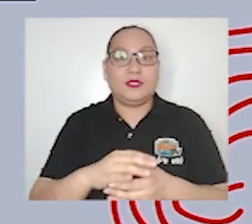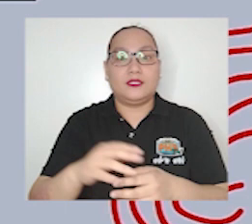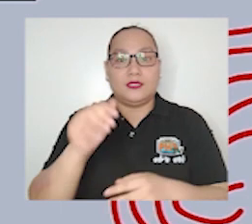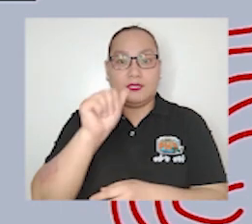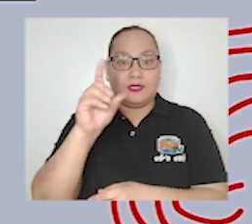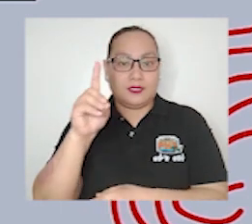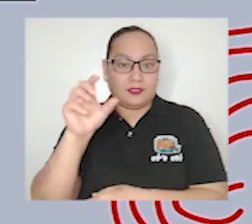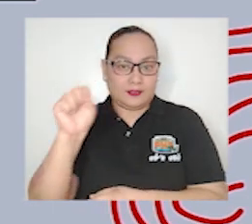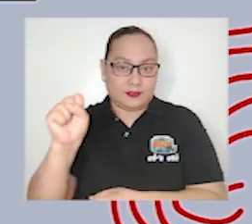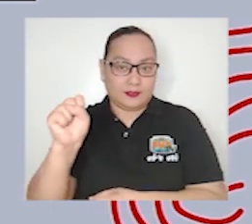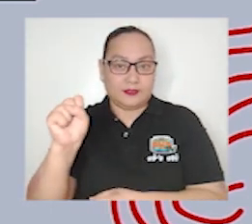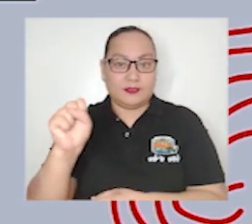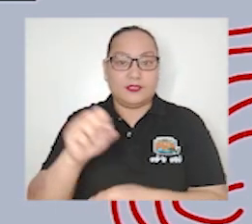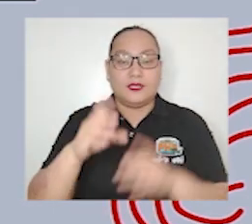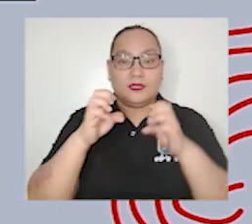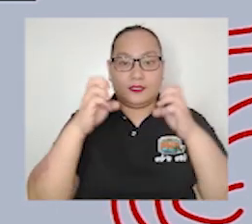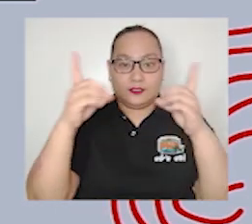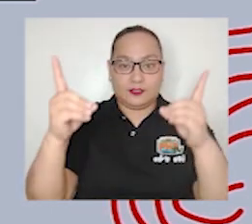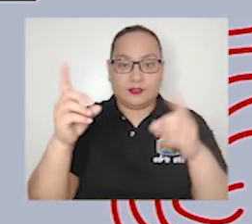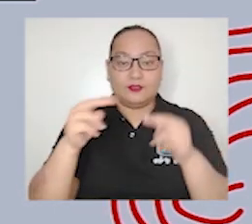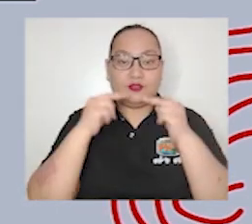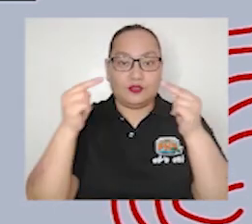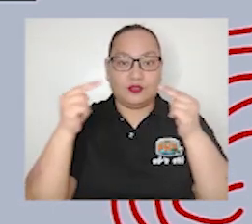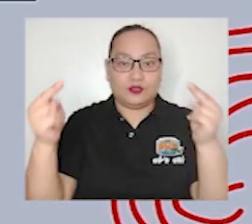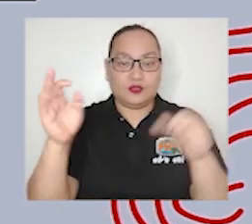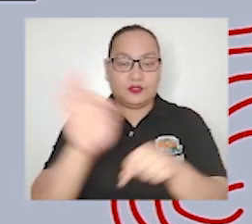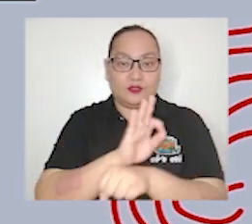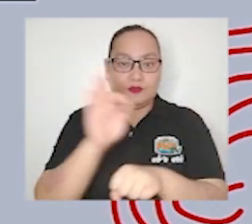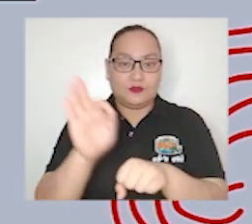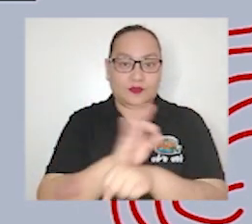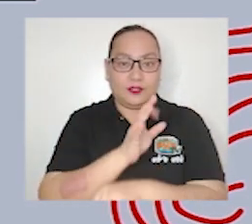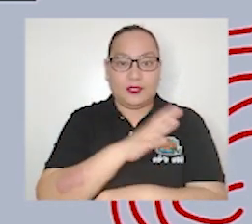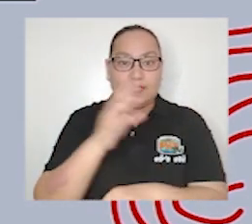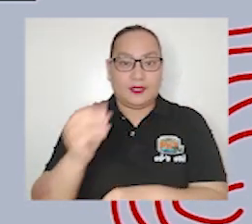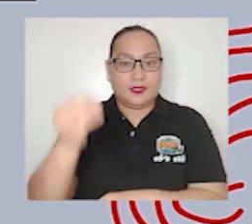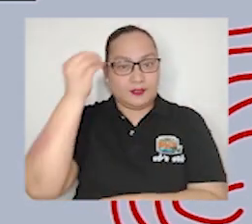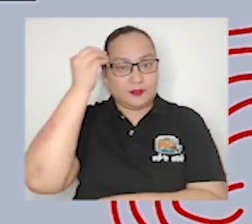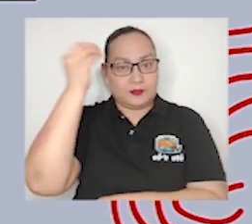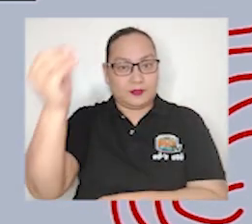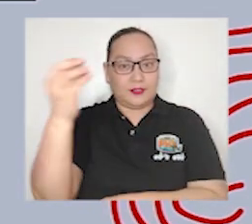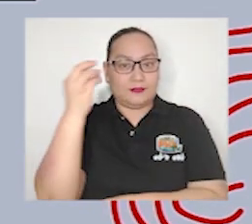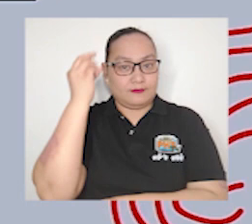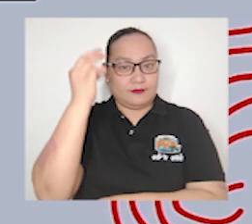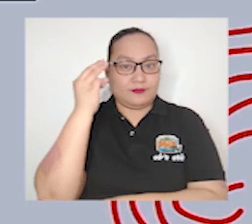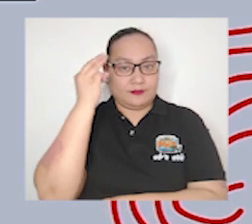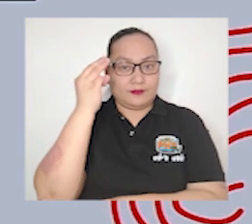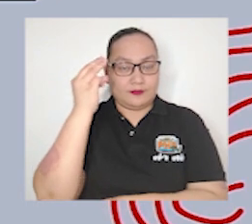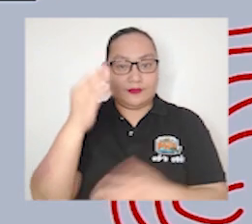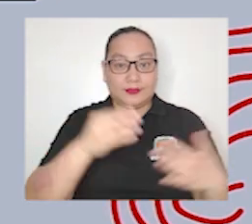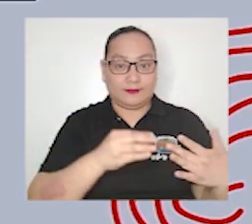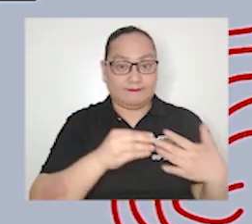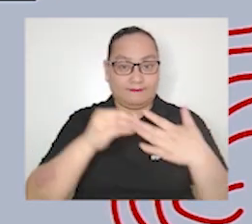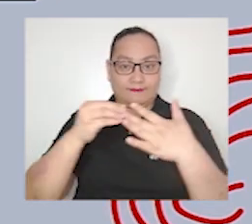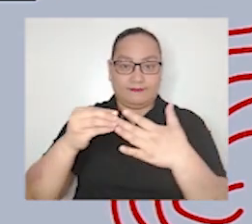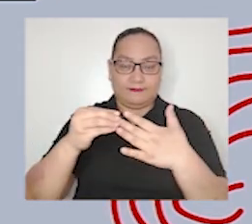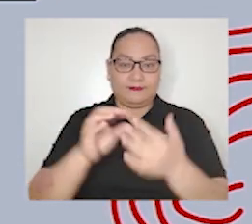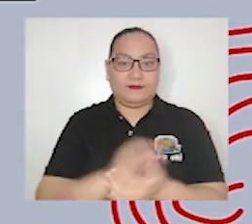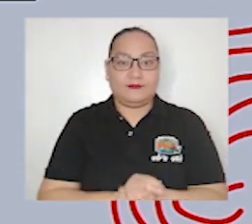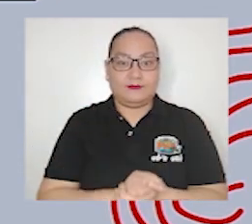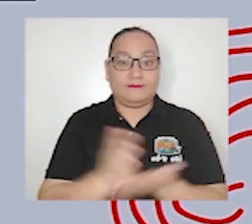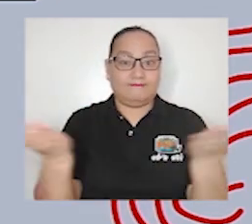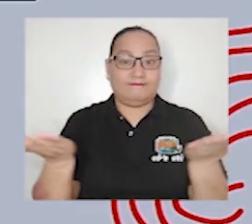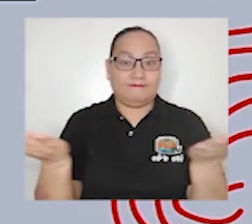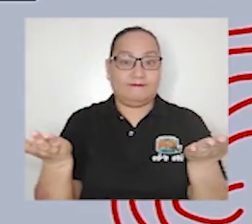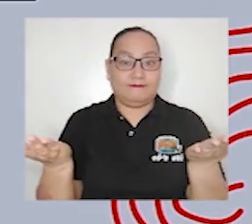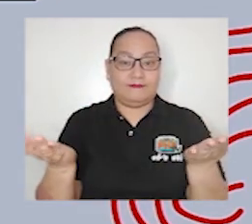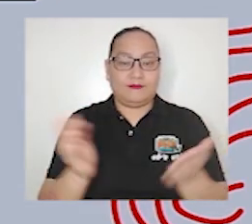education news function and opinion for motives and guidance here you